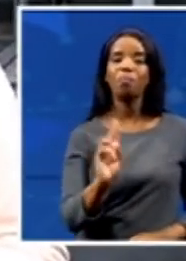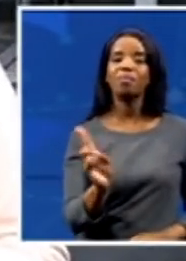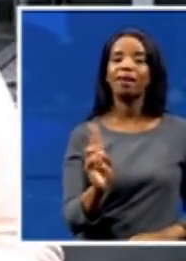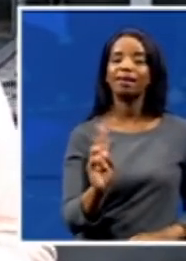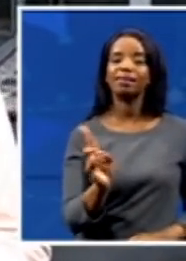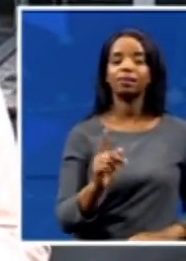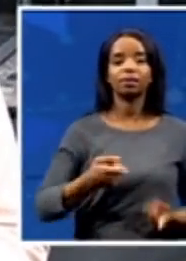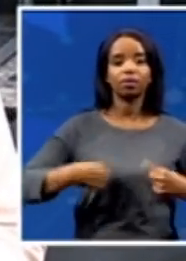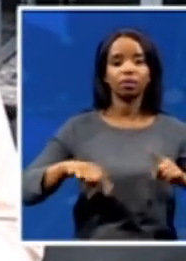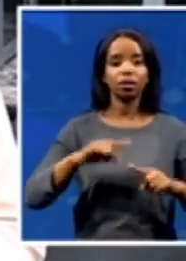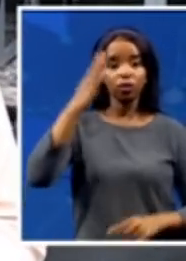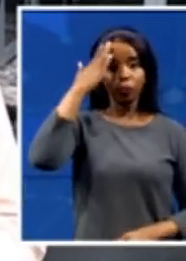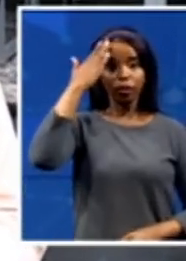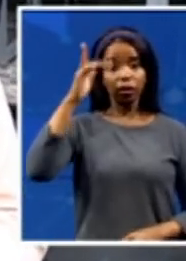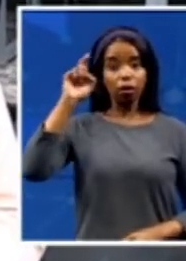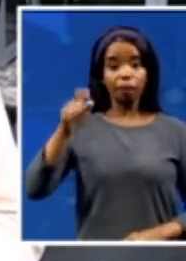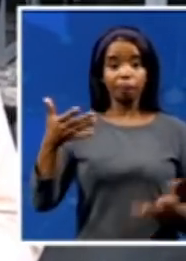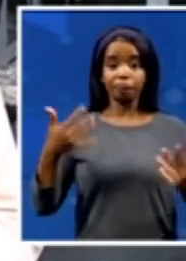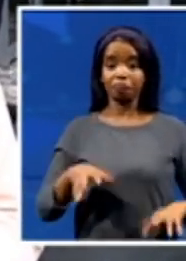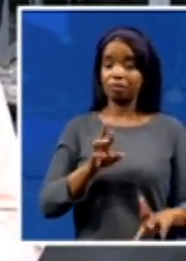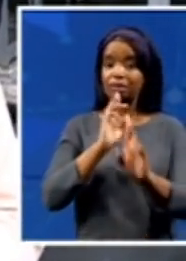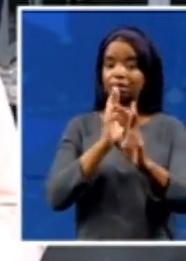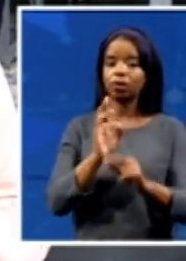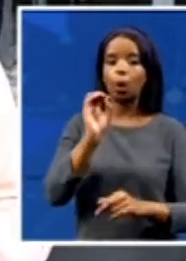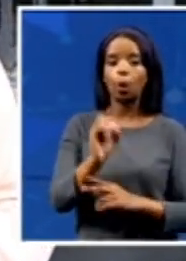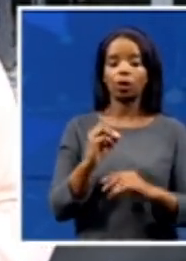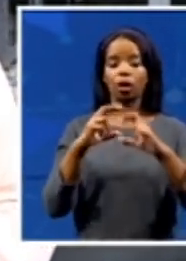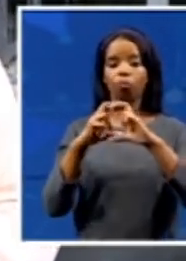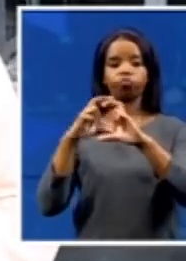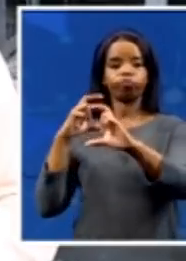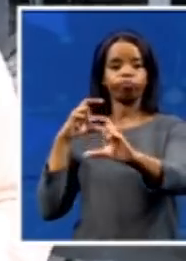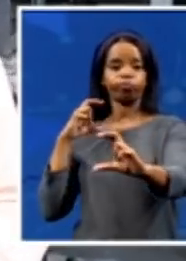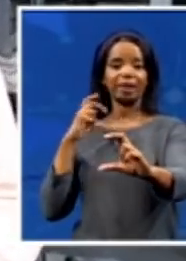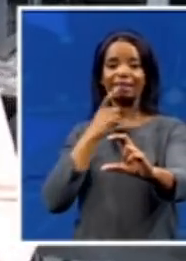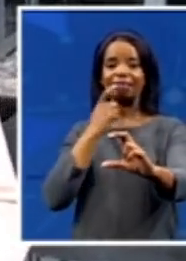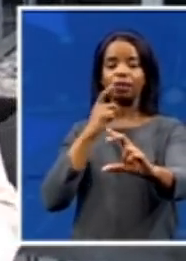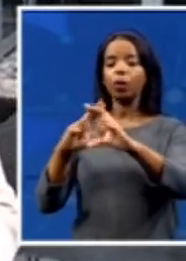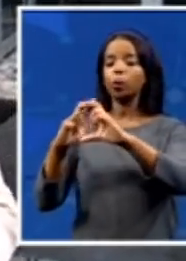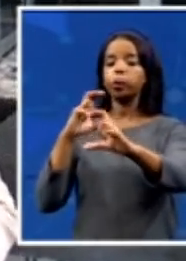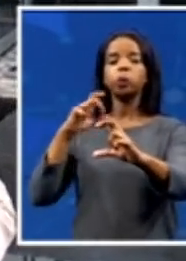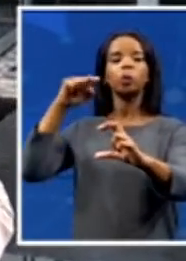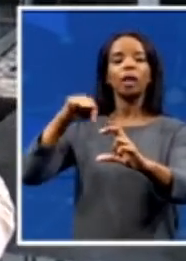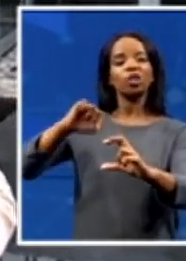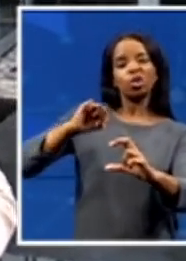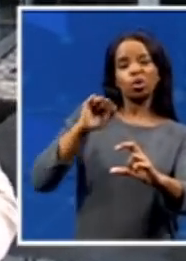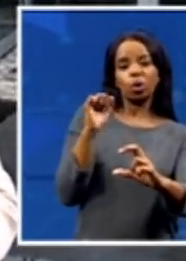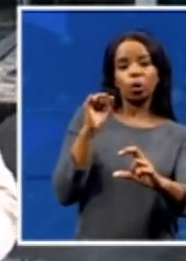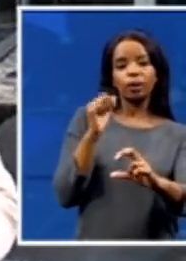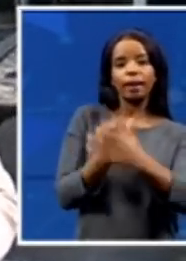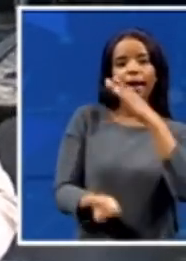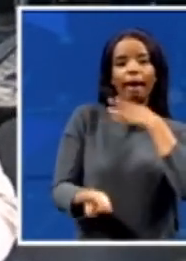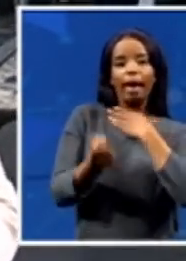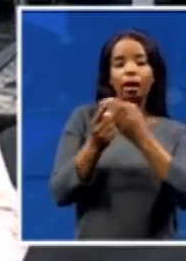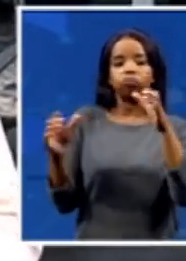that had been blown away in a storage facility and also parts of that area submerged in water.